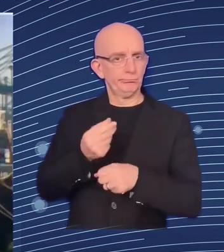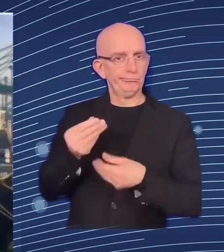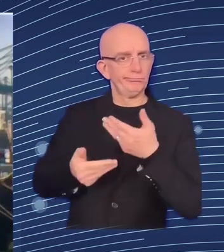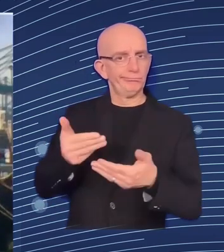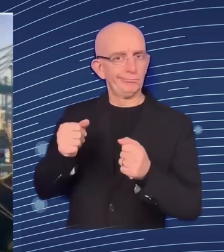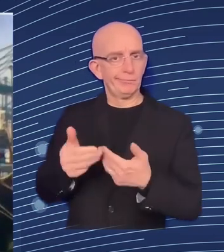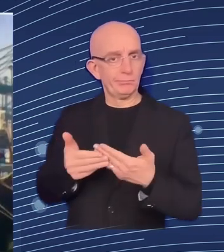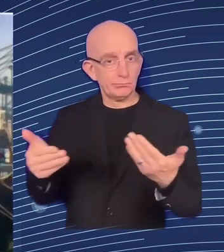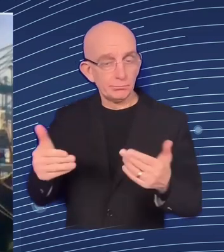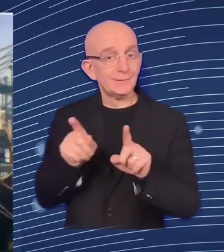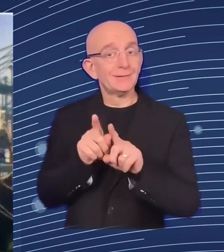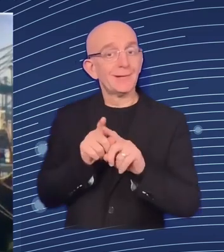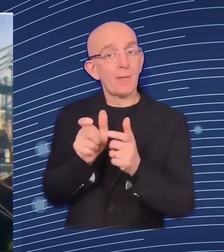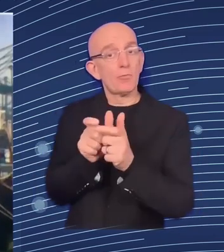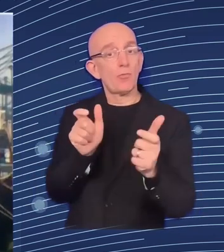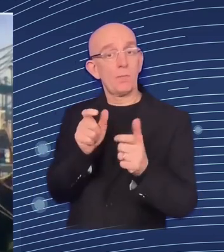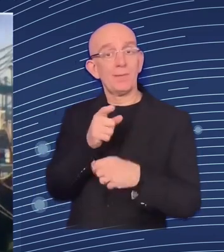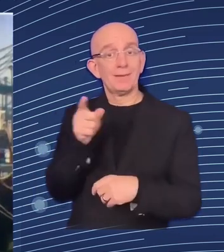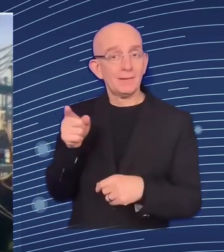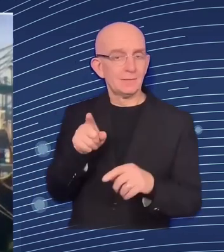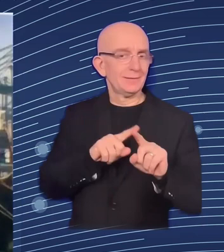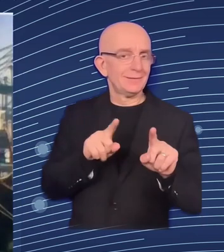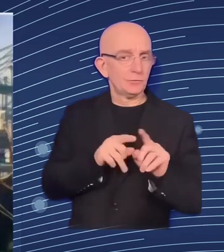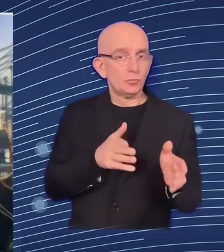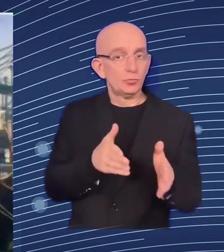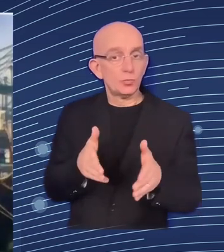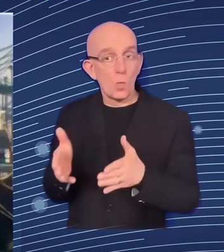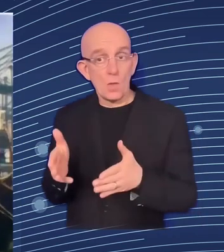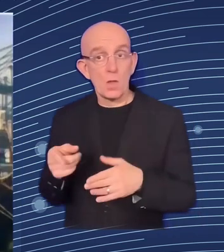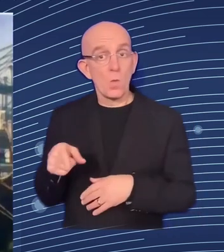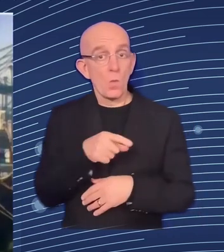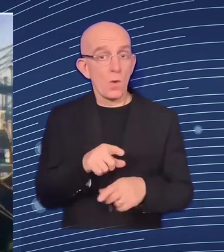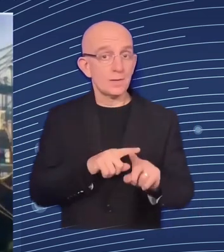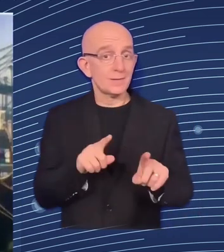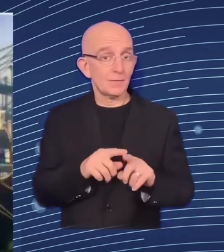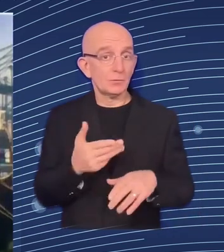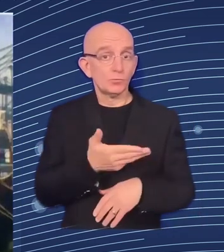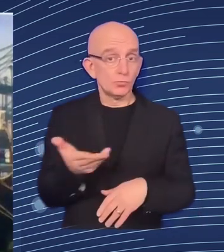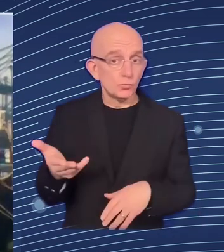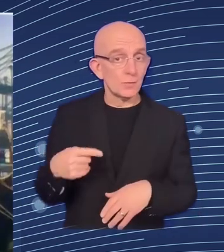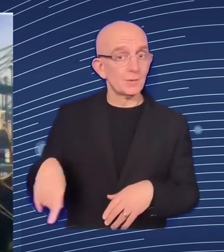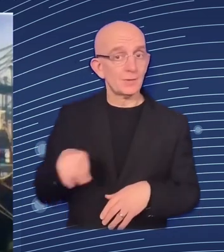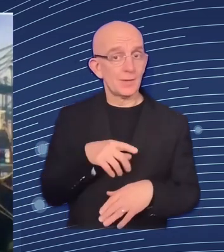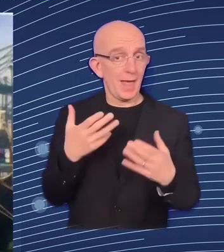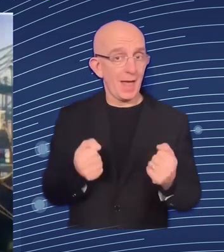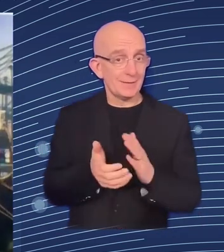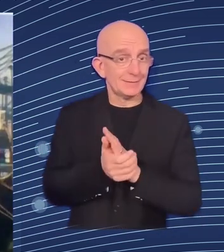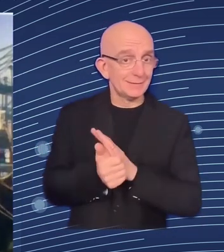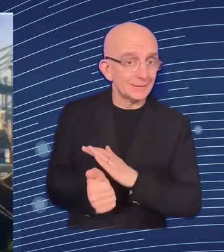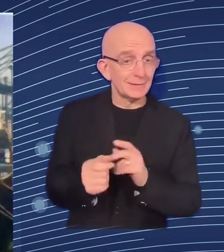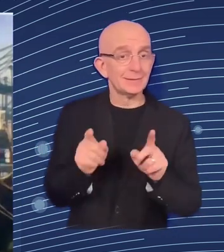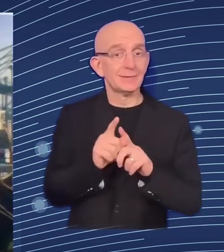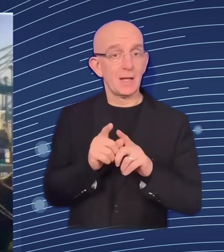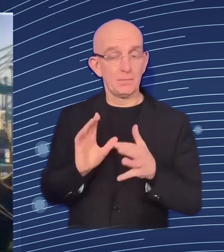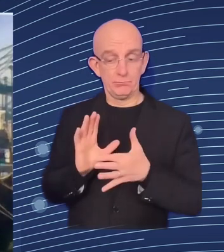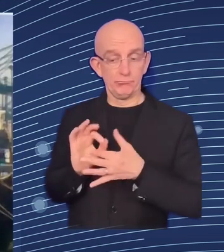here just saying that i do think we have the tools and i think we also have a very good level at the moment of understanding with ukrainians about the way